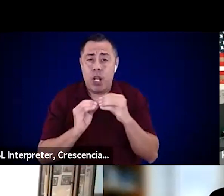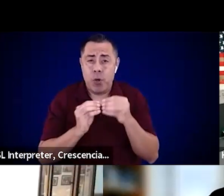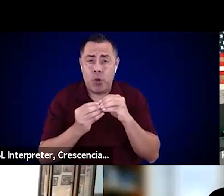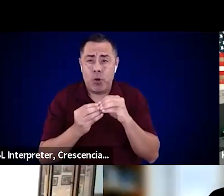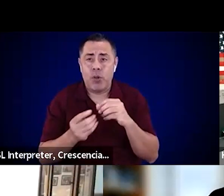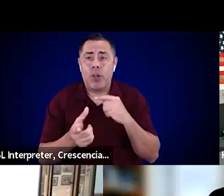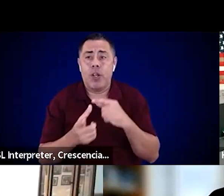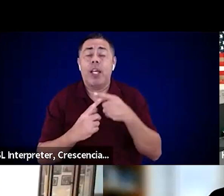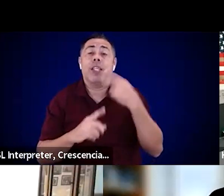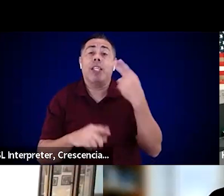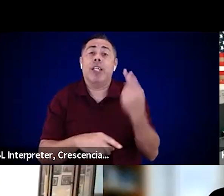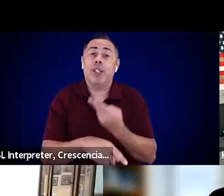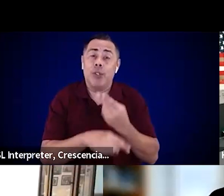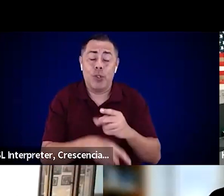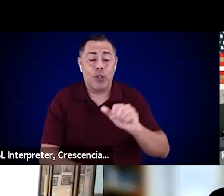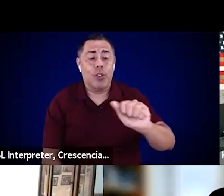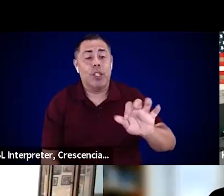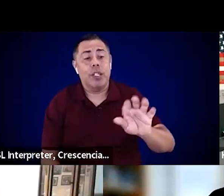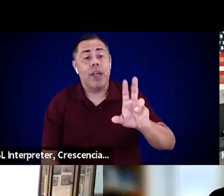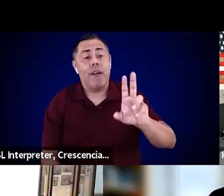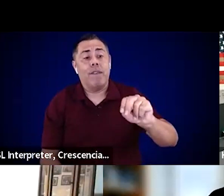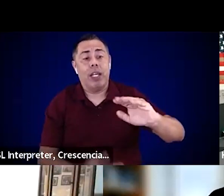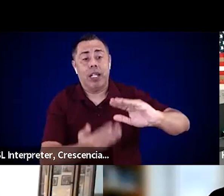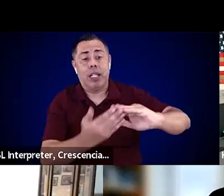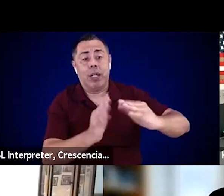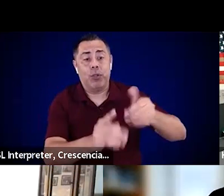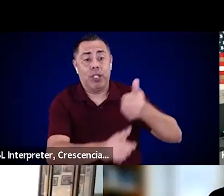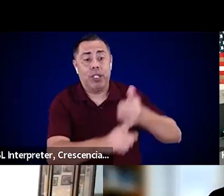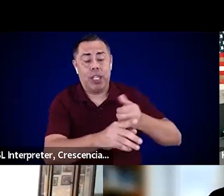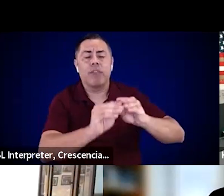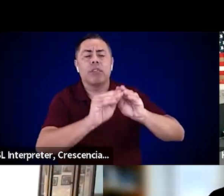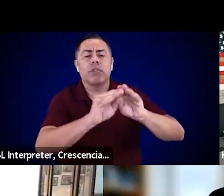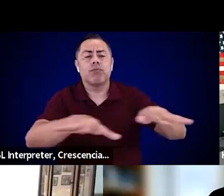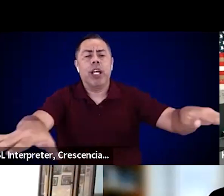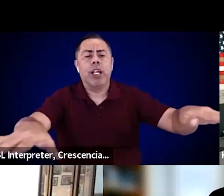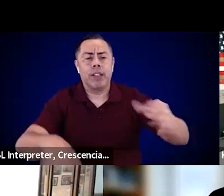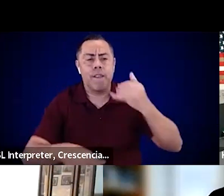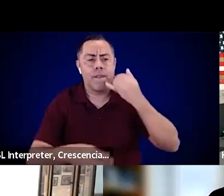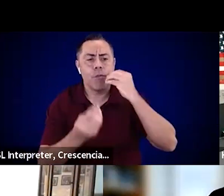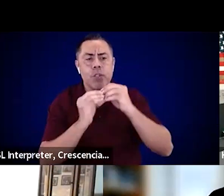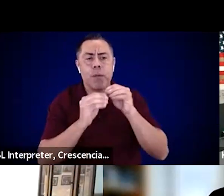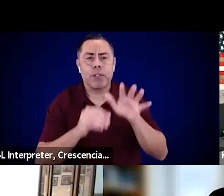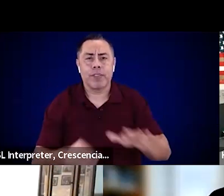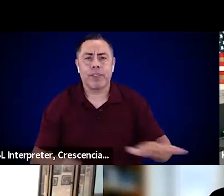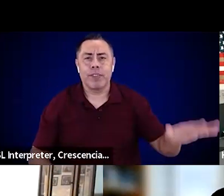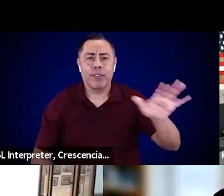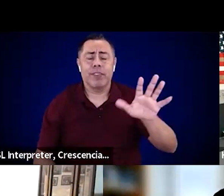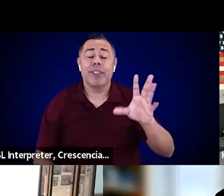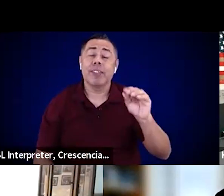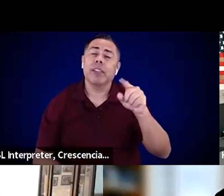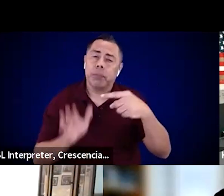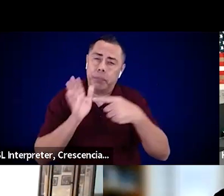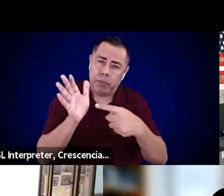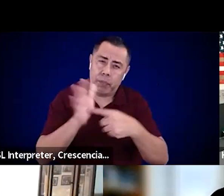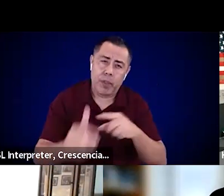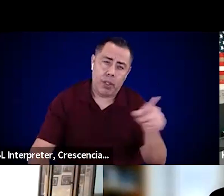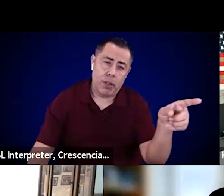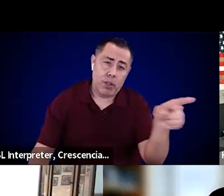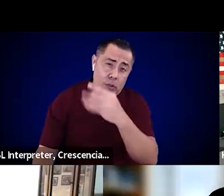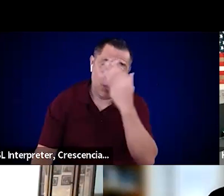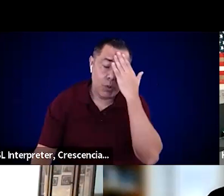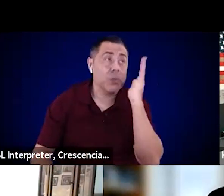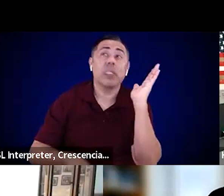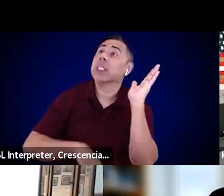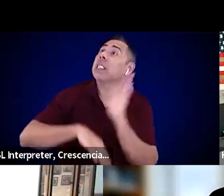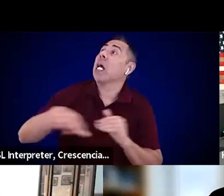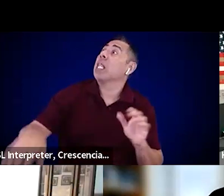that throughout the community. Right. We all know that if we call 9-1-1, that's how you get police or fire